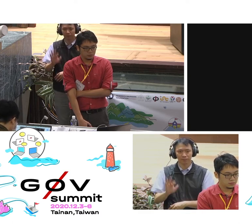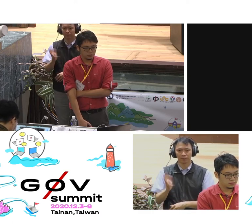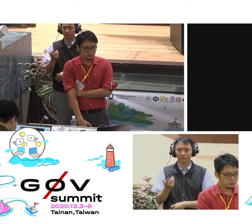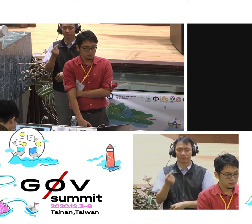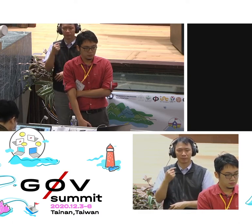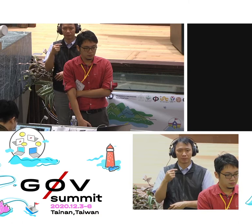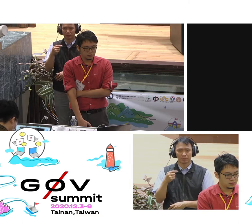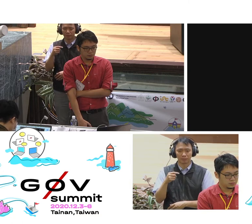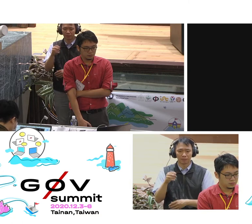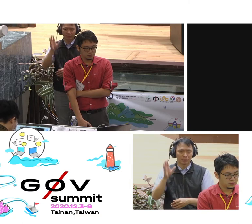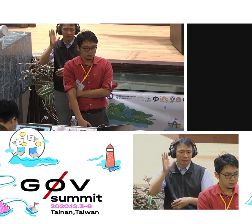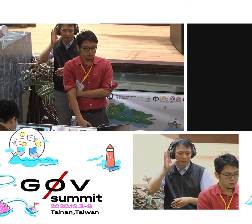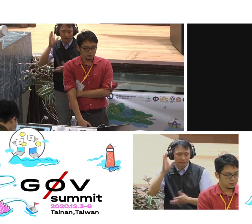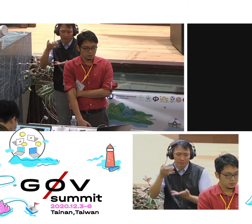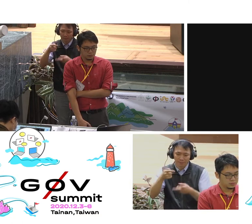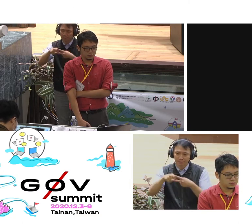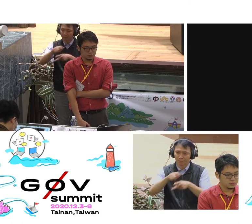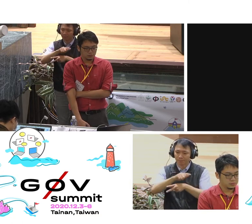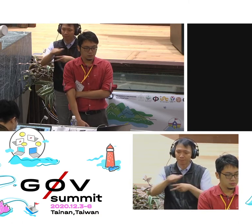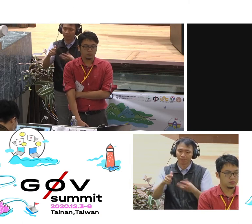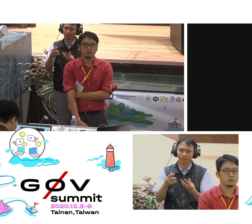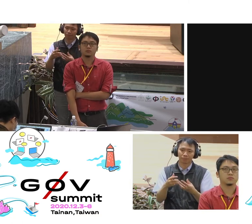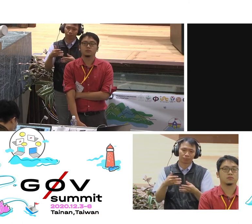the public